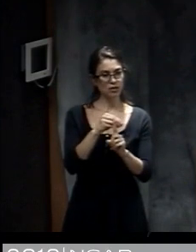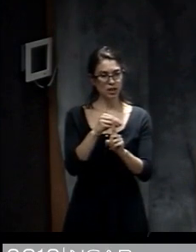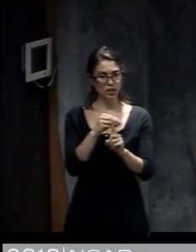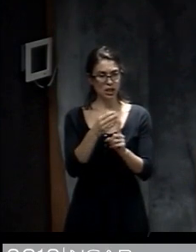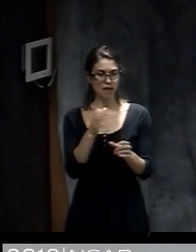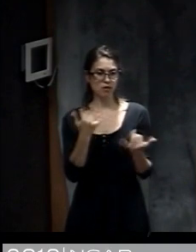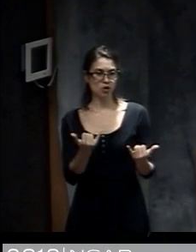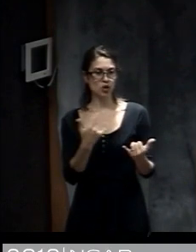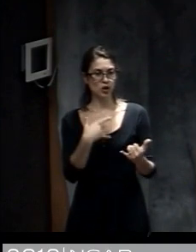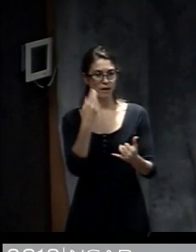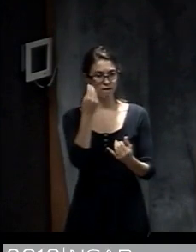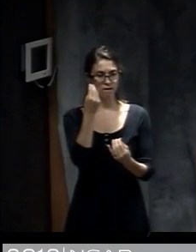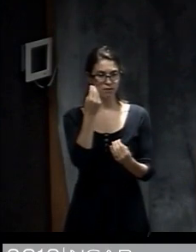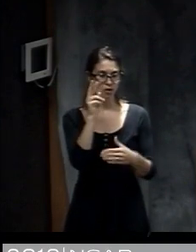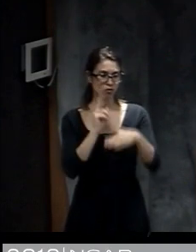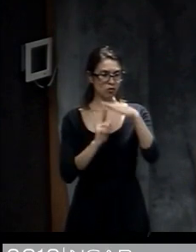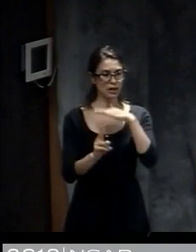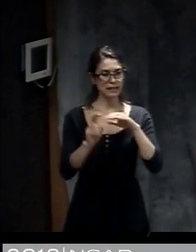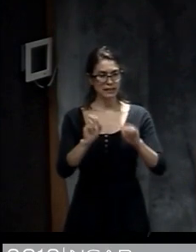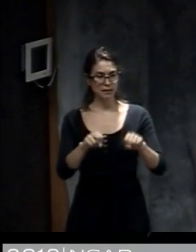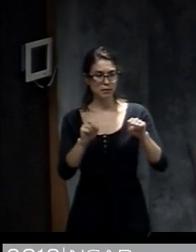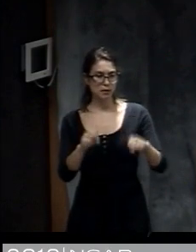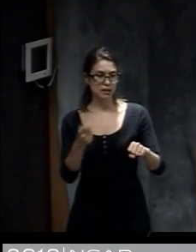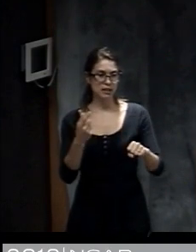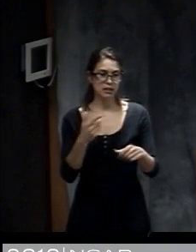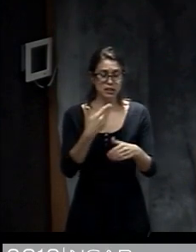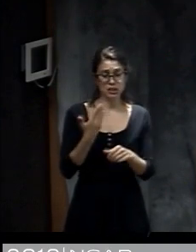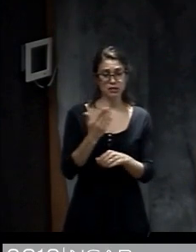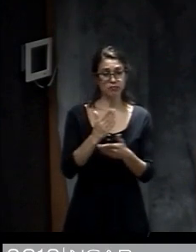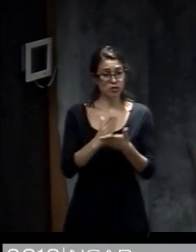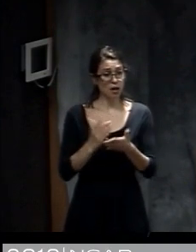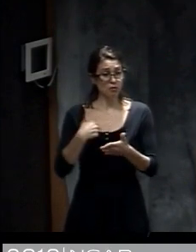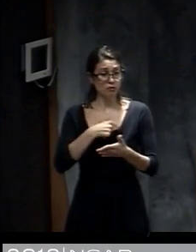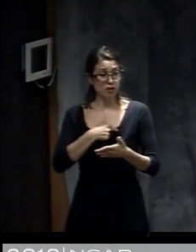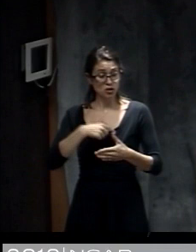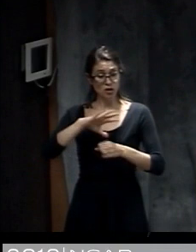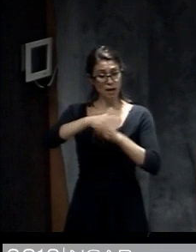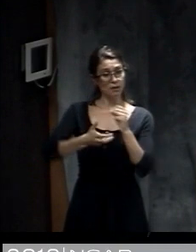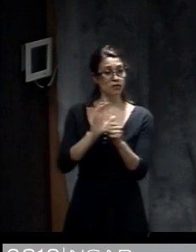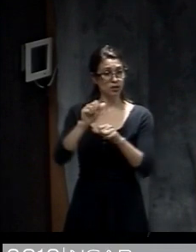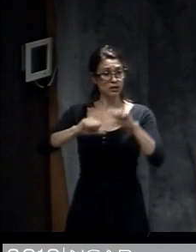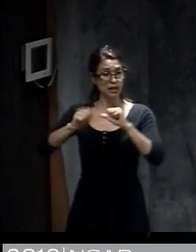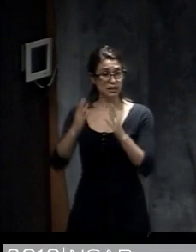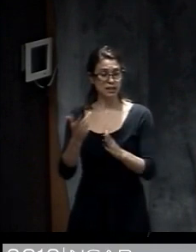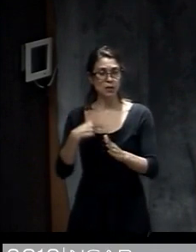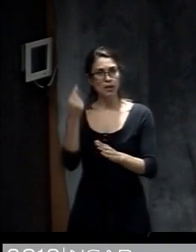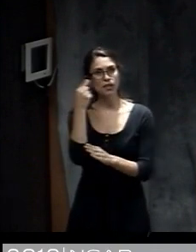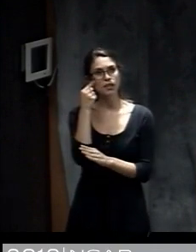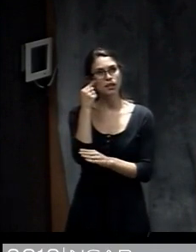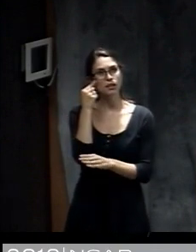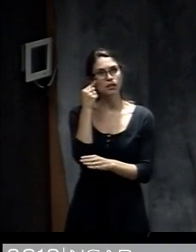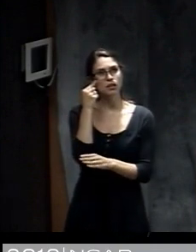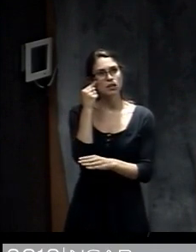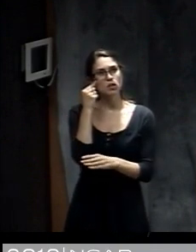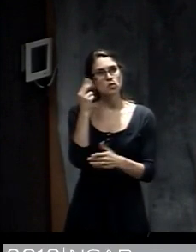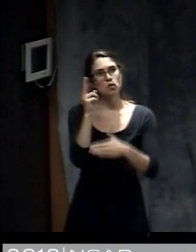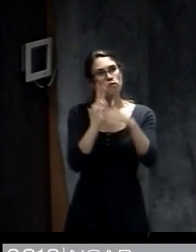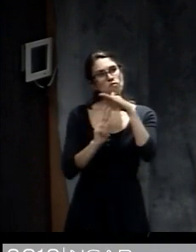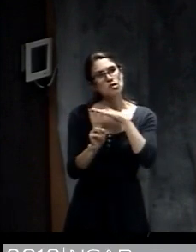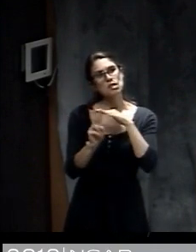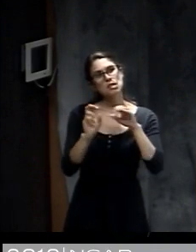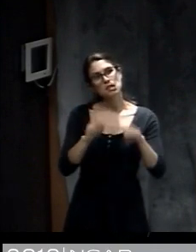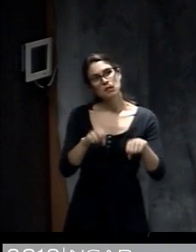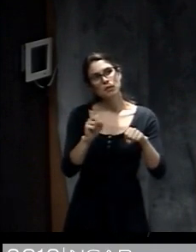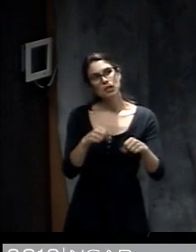So we work closely with atmospheric scientists, and some of us are atmospheric scientists, where we really think about what are the current forecasting capabilities and what's possible in the future